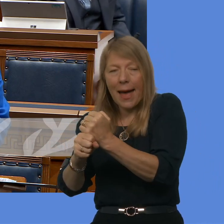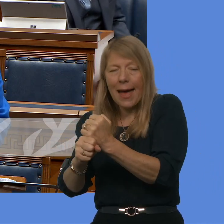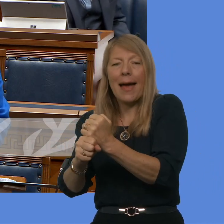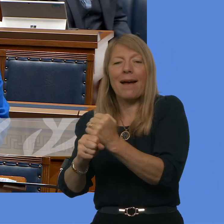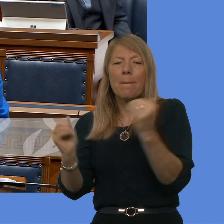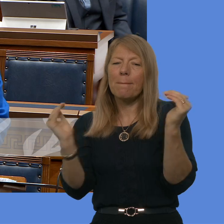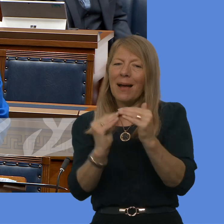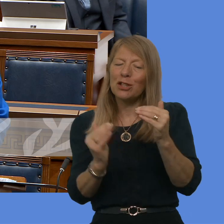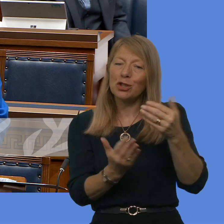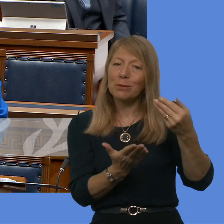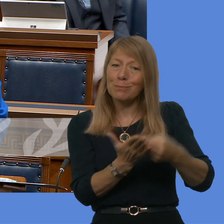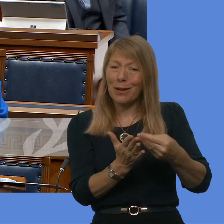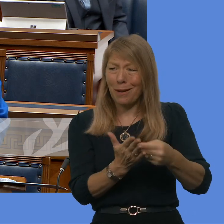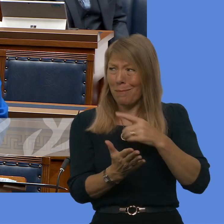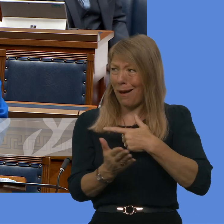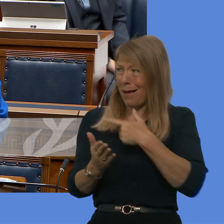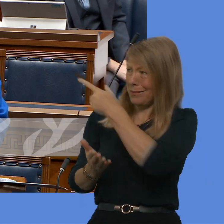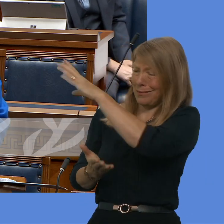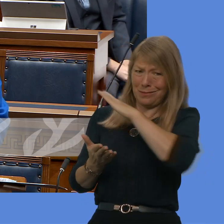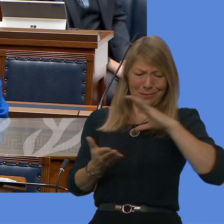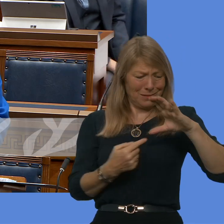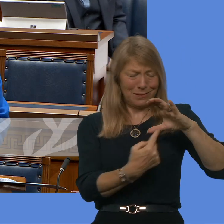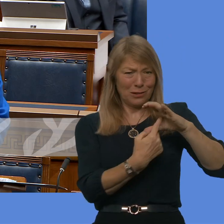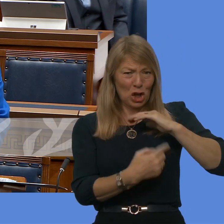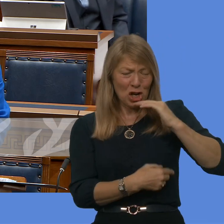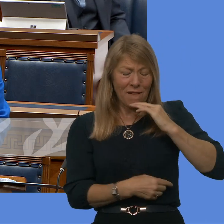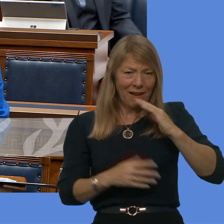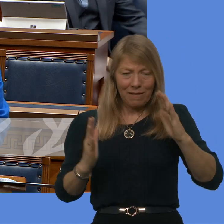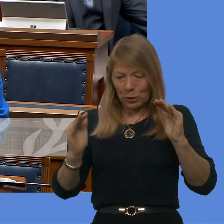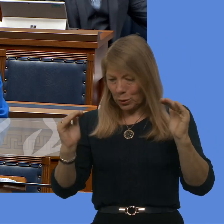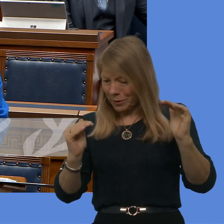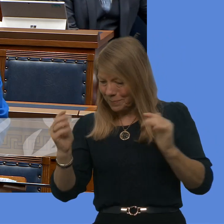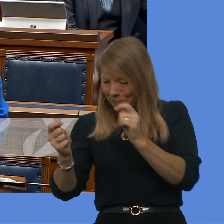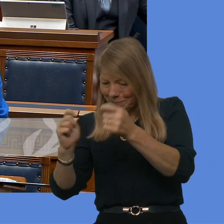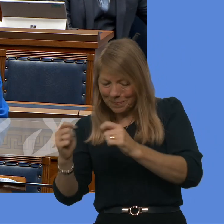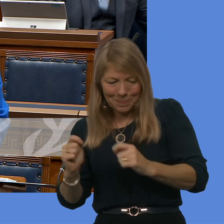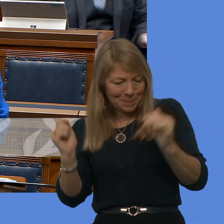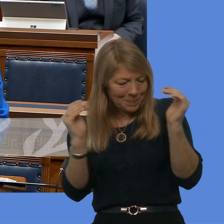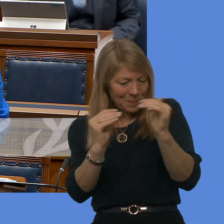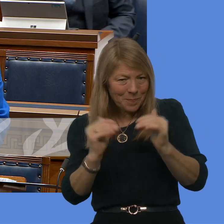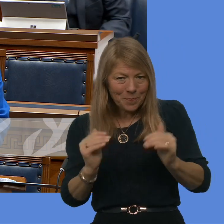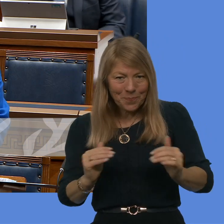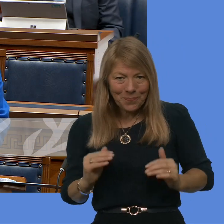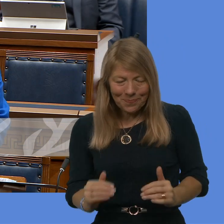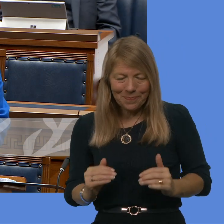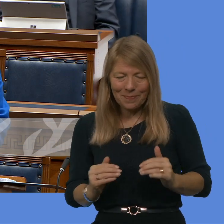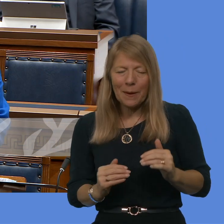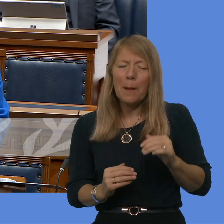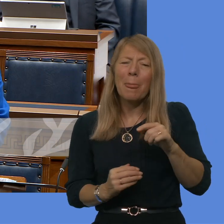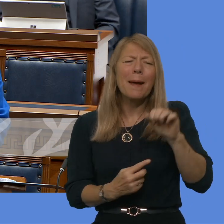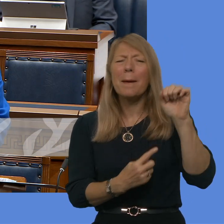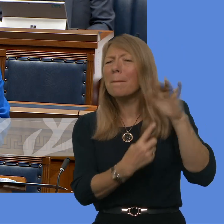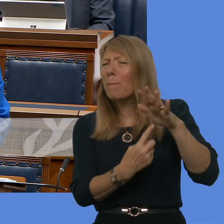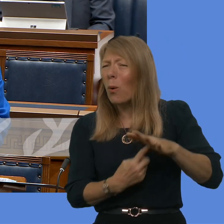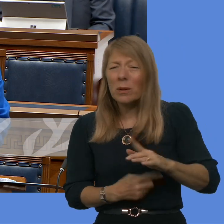one that makes a significant difference on the key issues. We've already highlighted what some of those prioritised issues are. Those are the issues